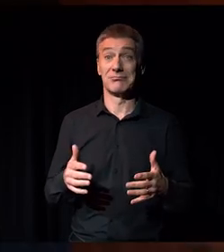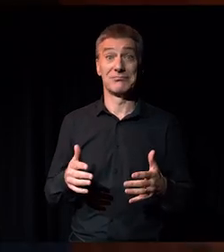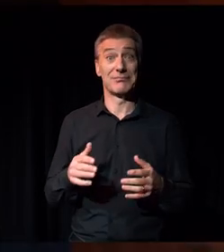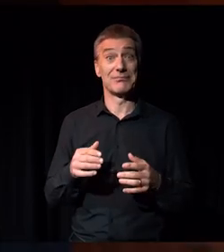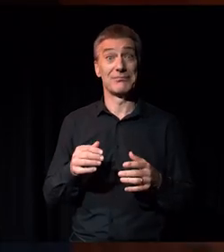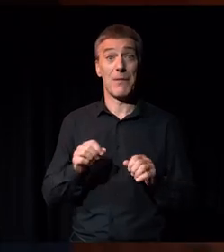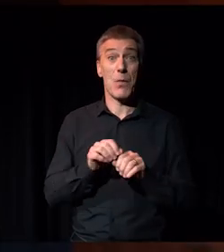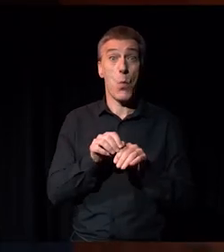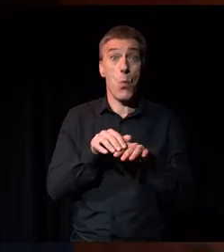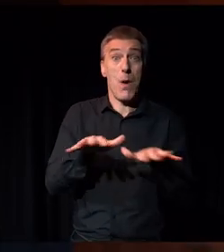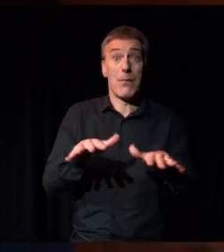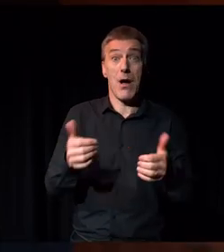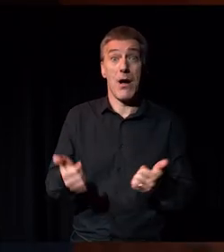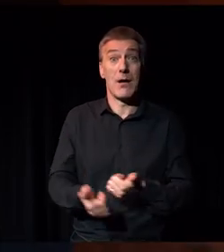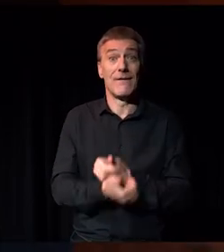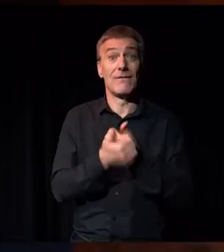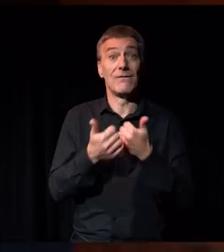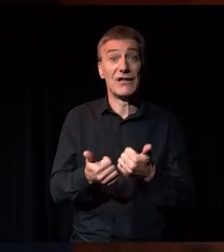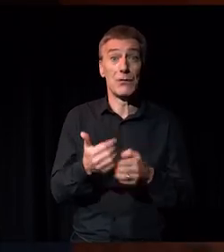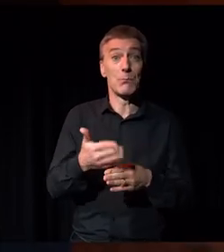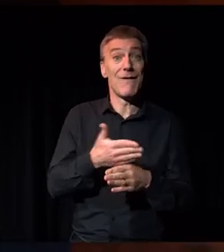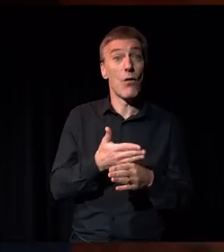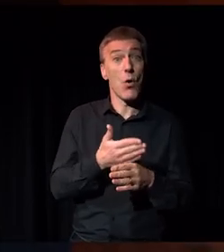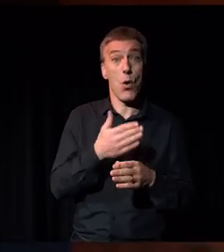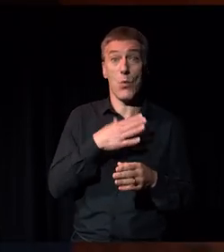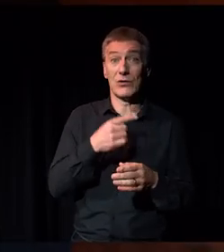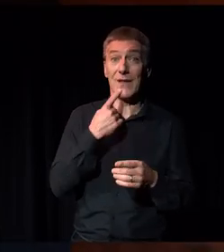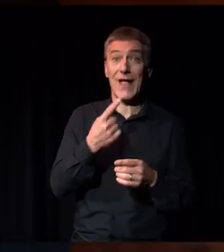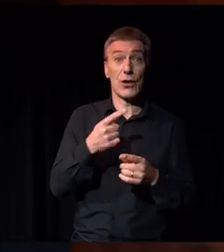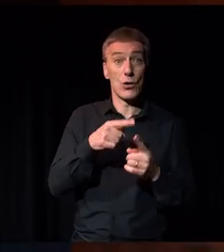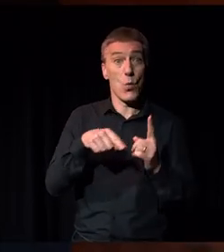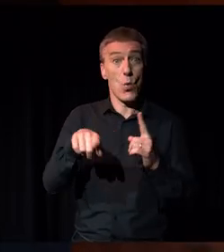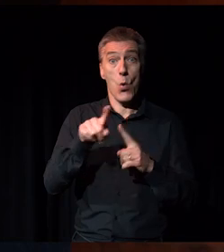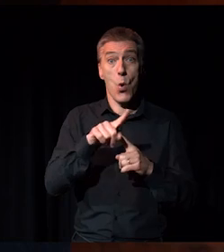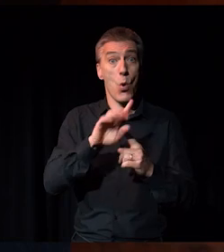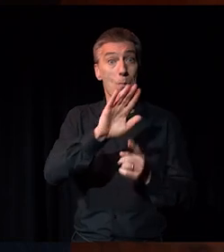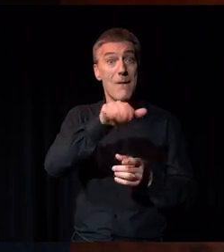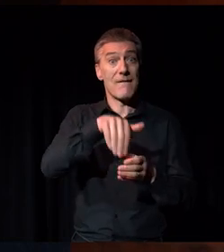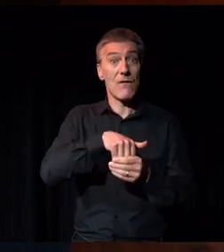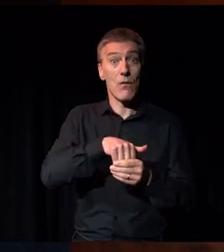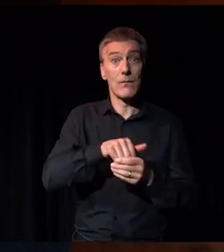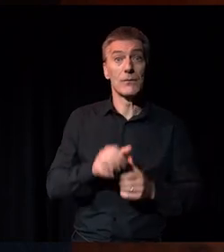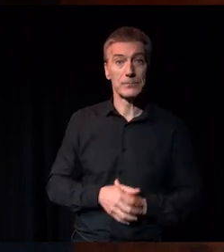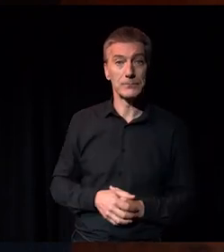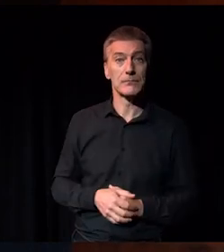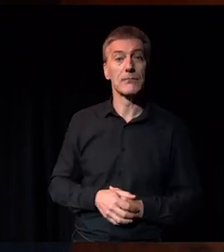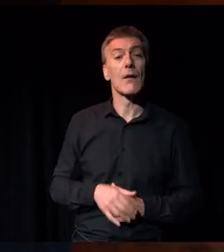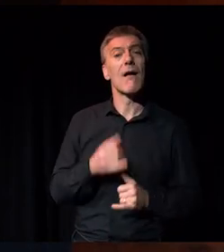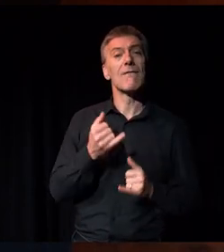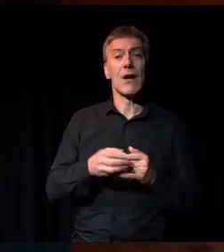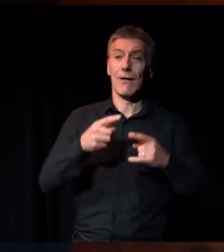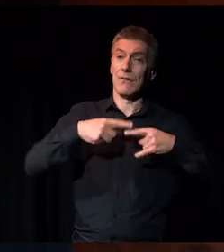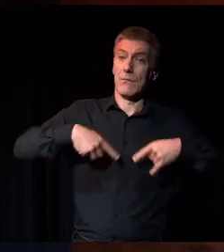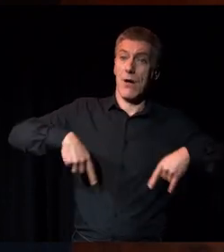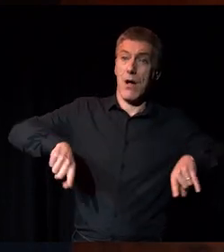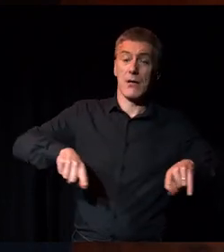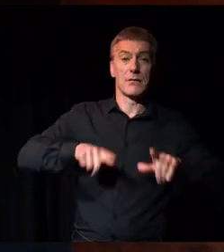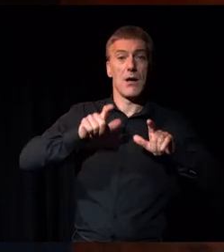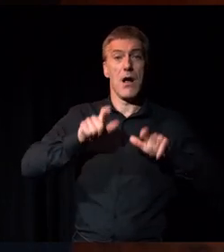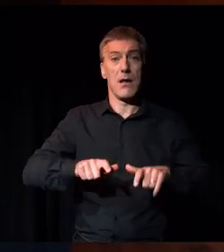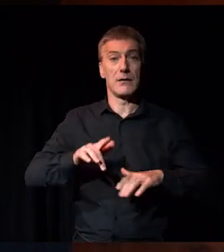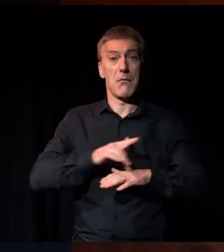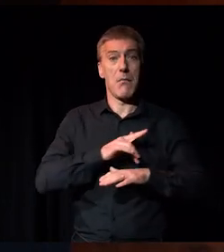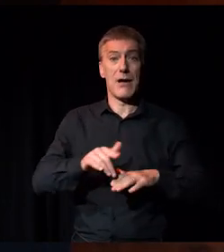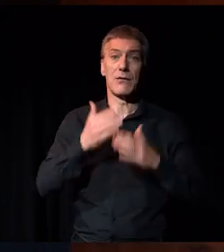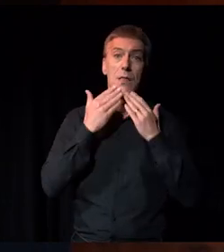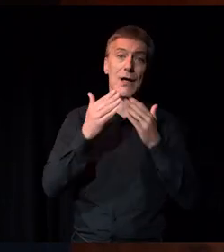webinar. And before we go, I'd just like to say thank you to you all for taking part. And finally, from all of us here at Leeds Playhouse,